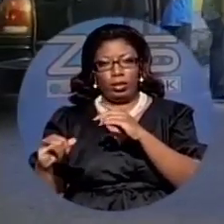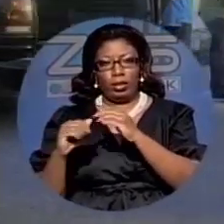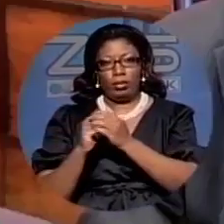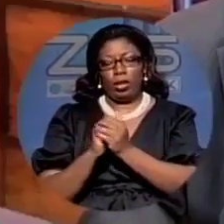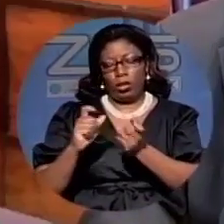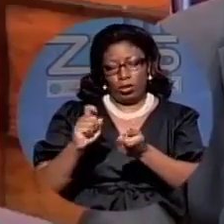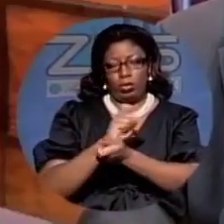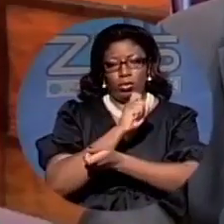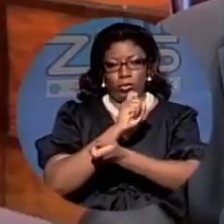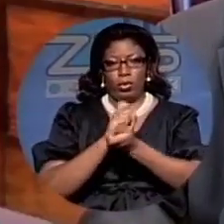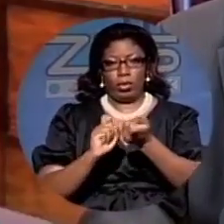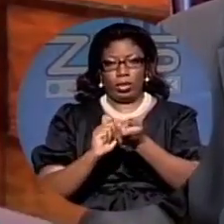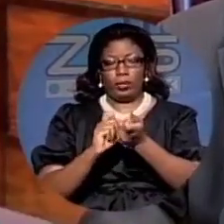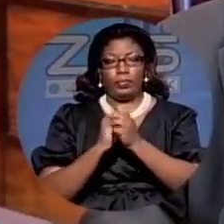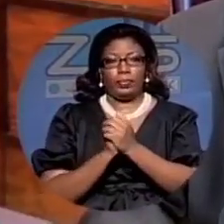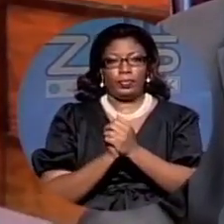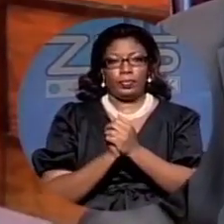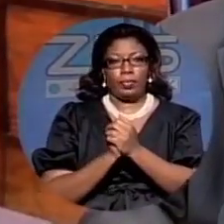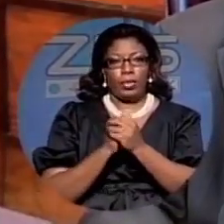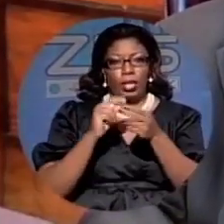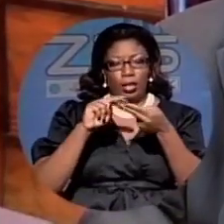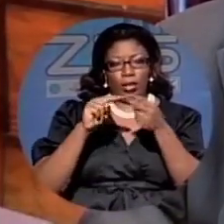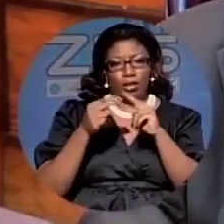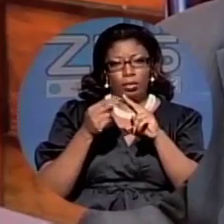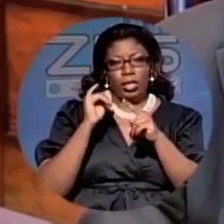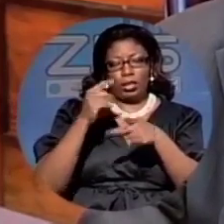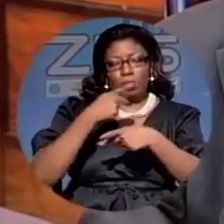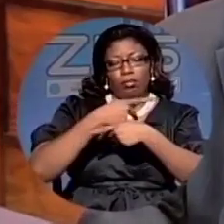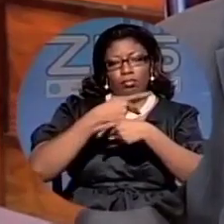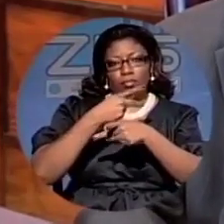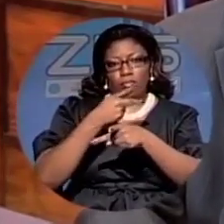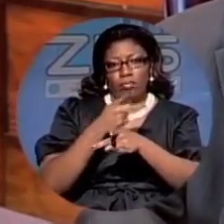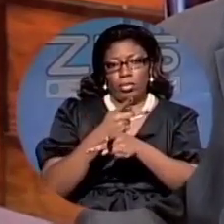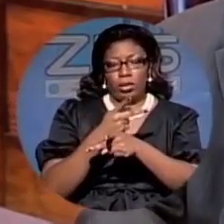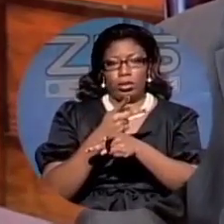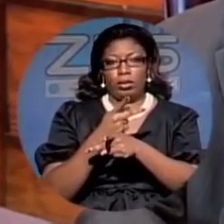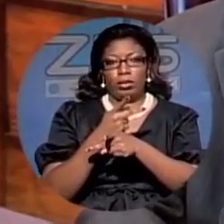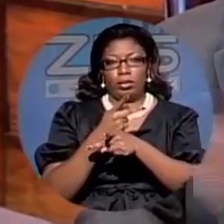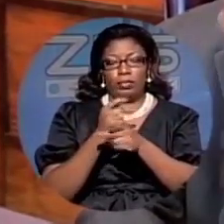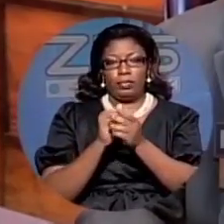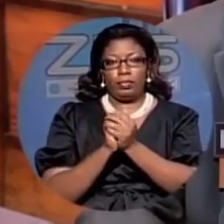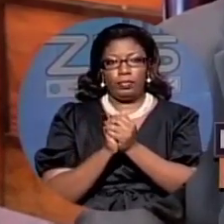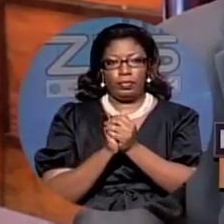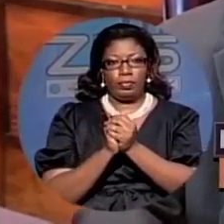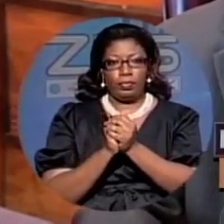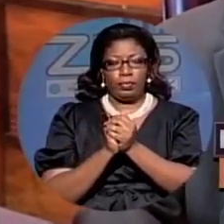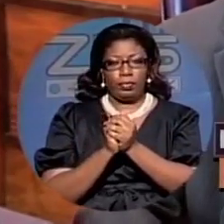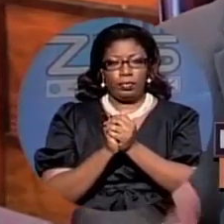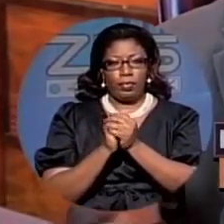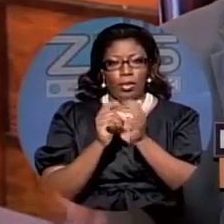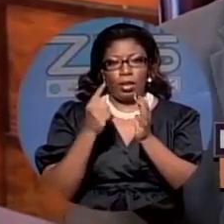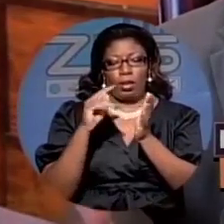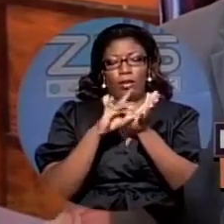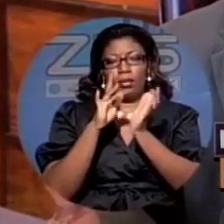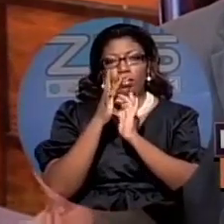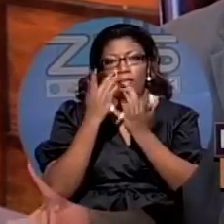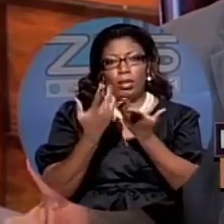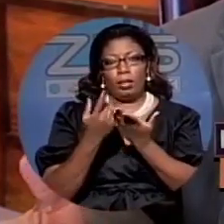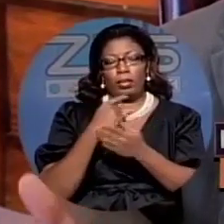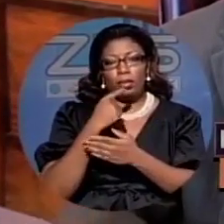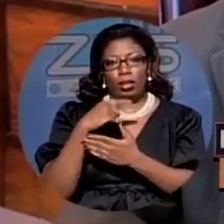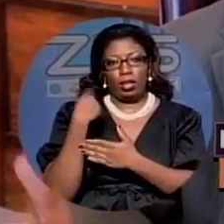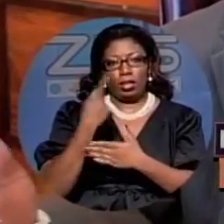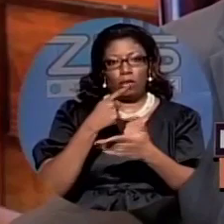The numbers are a product of what we have sown. The Bible tells us, what you